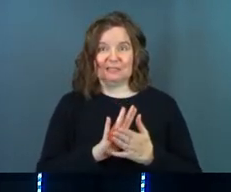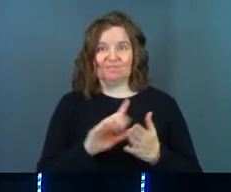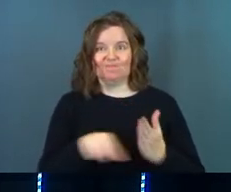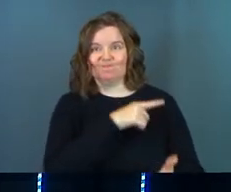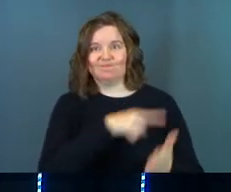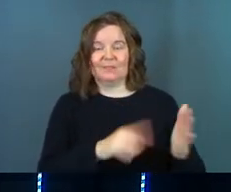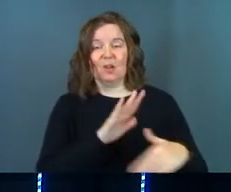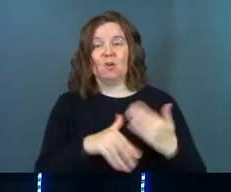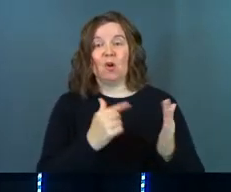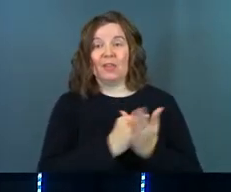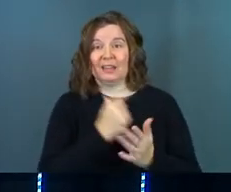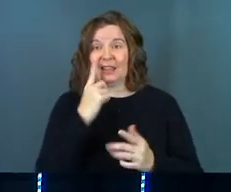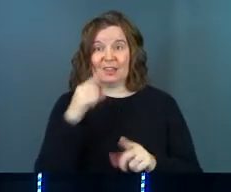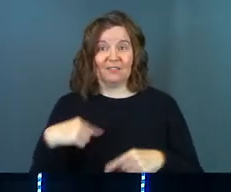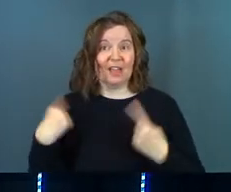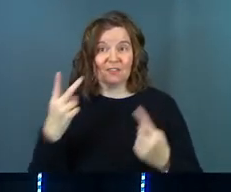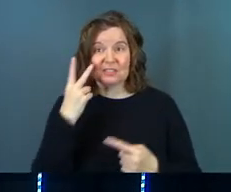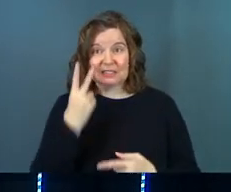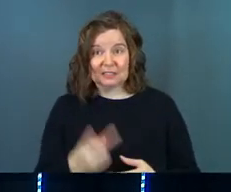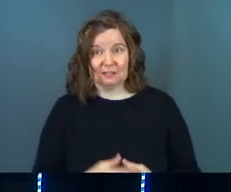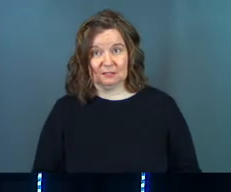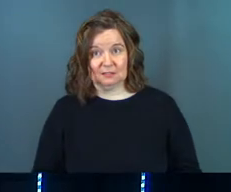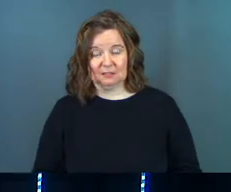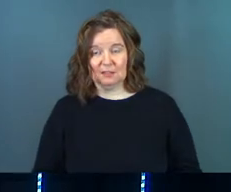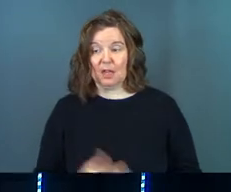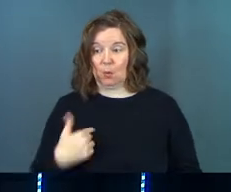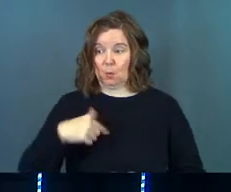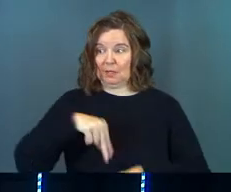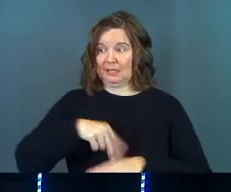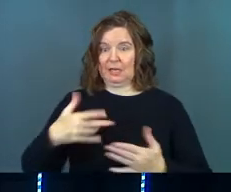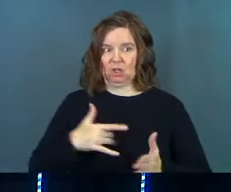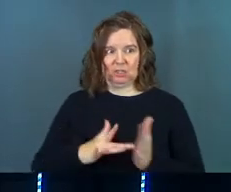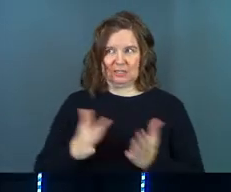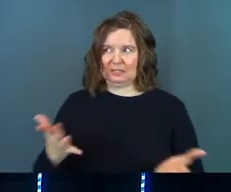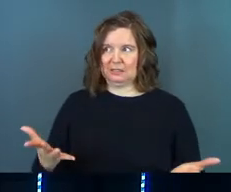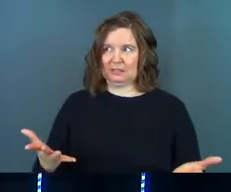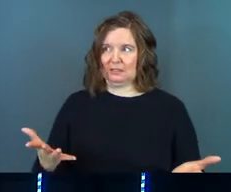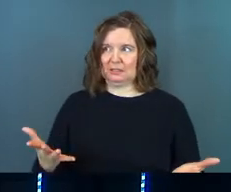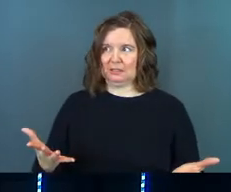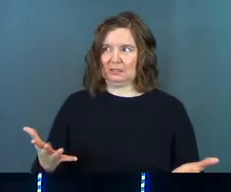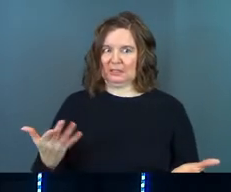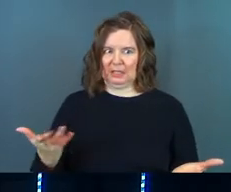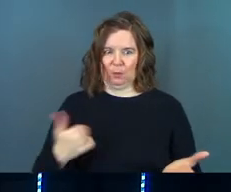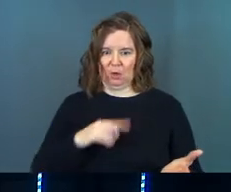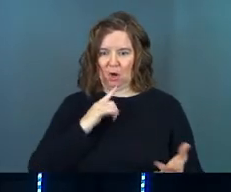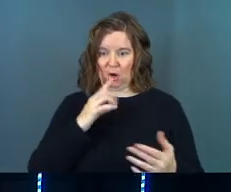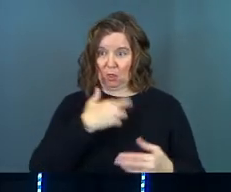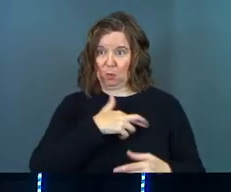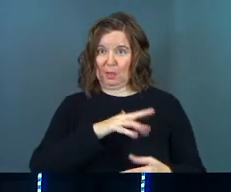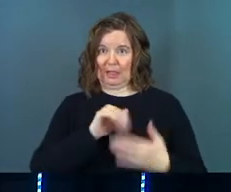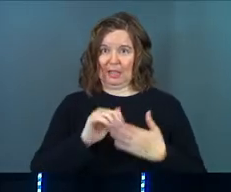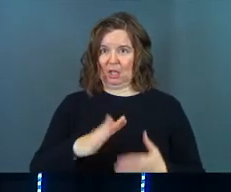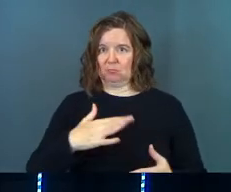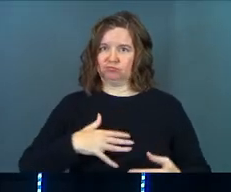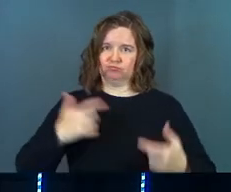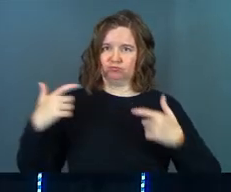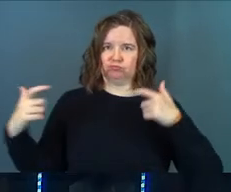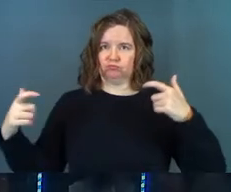slam in all the gospels I think I've ever seen. We're standing here, Jesus. Here we are, the religious leaders,